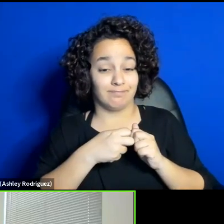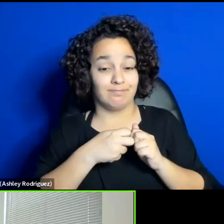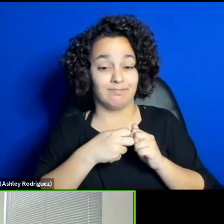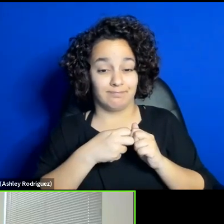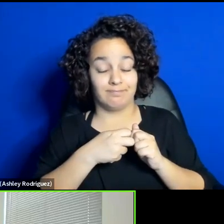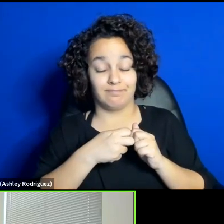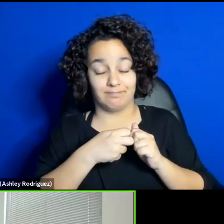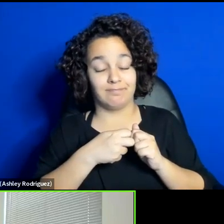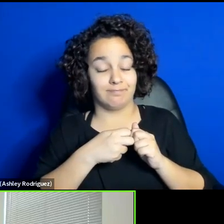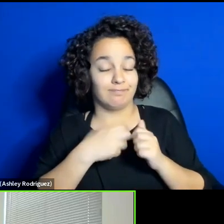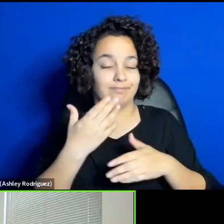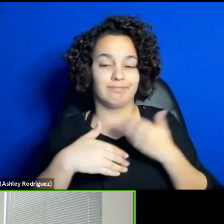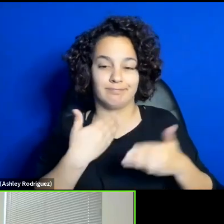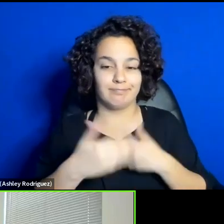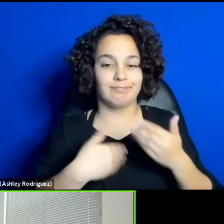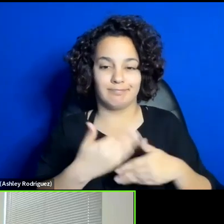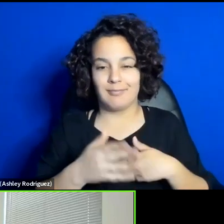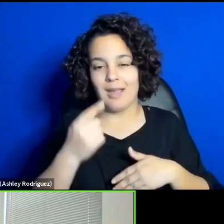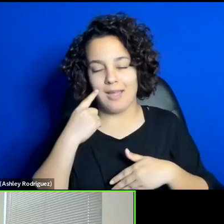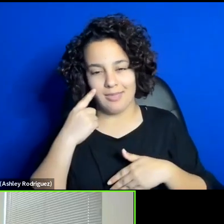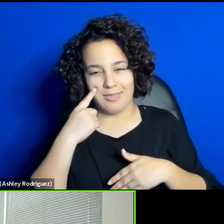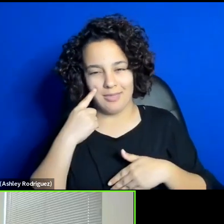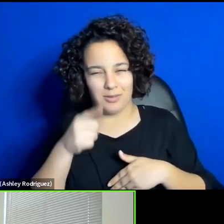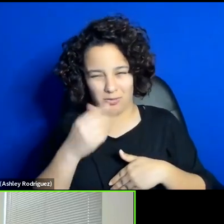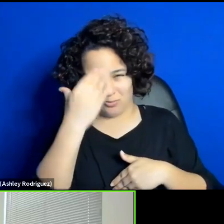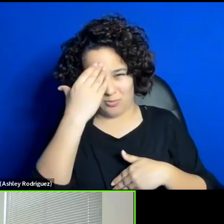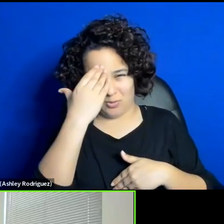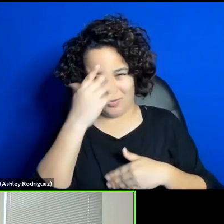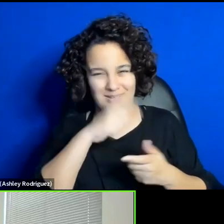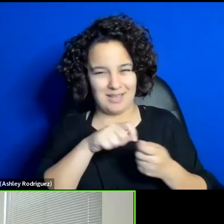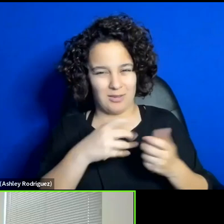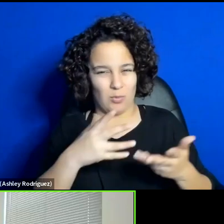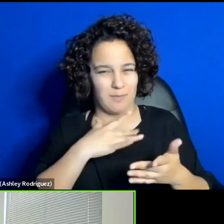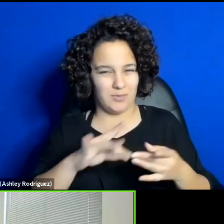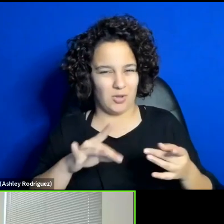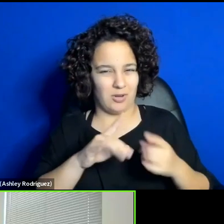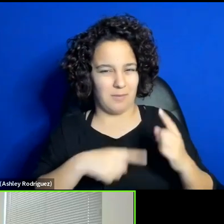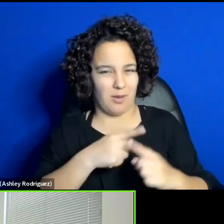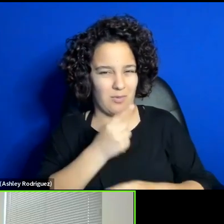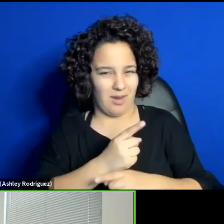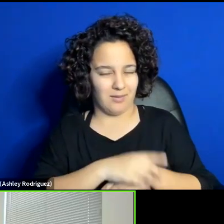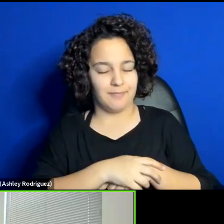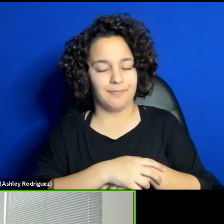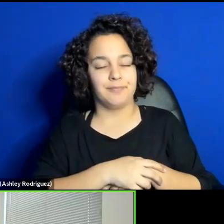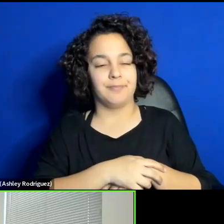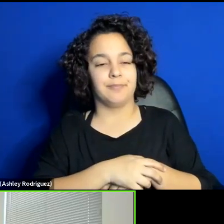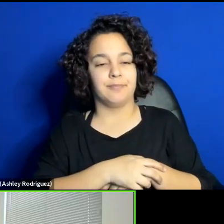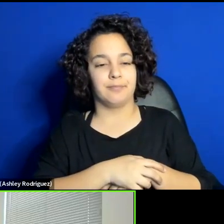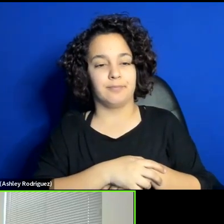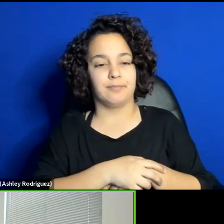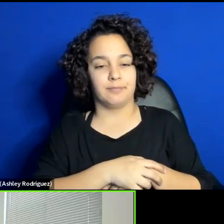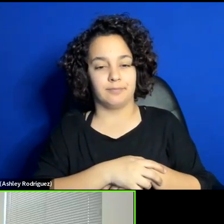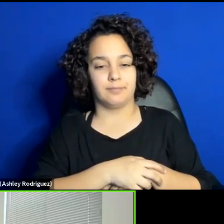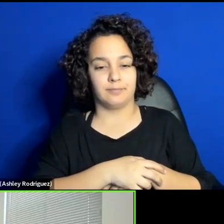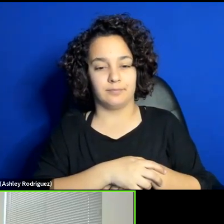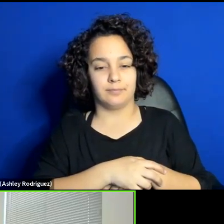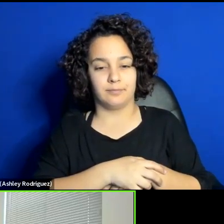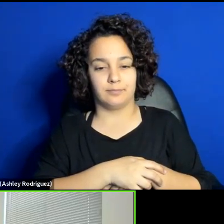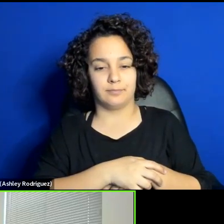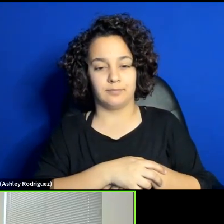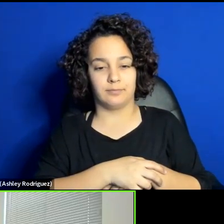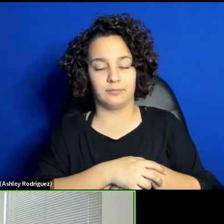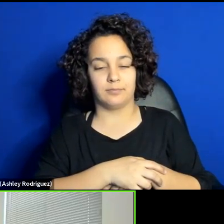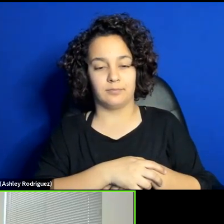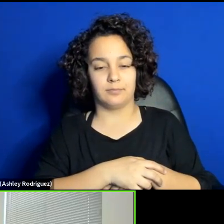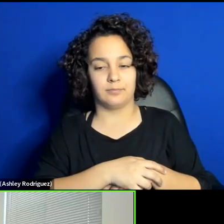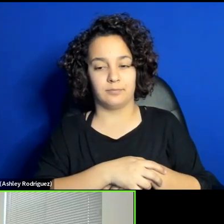on and so forth i'm i'm sure you you know exactly what i'm talking about so. Dr. know some of what I can think